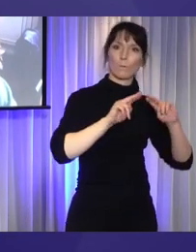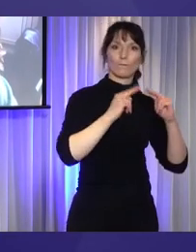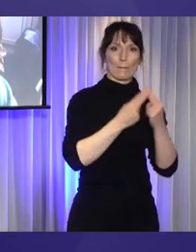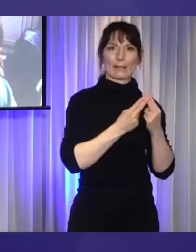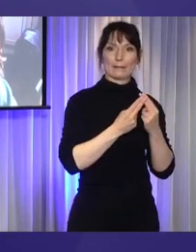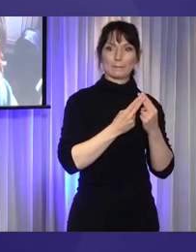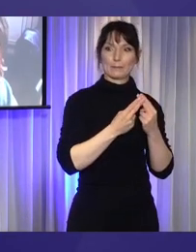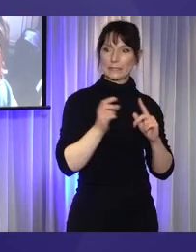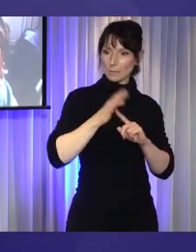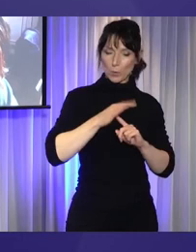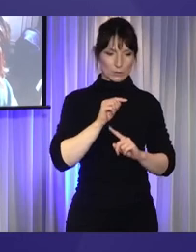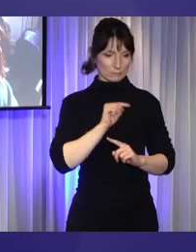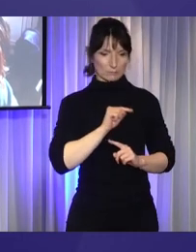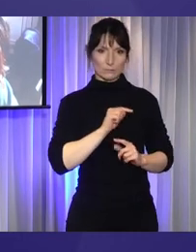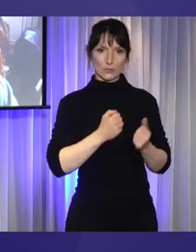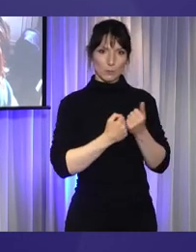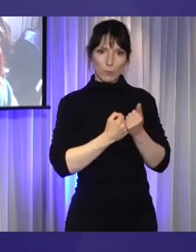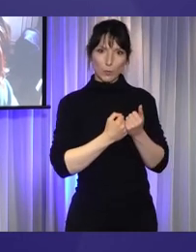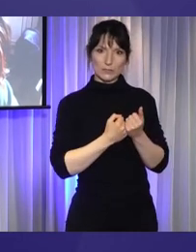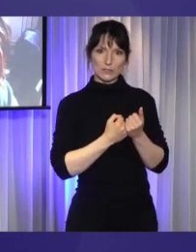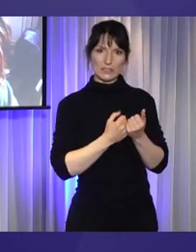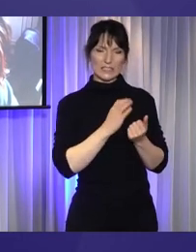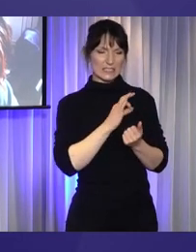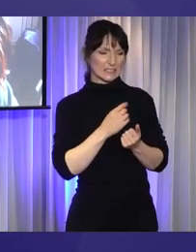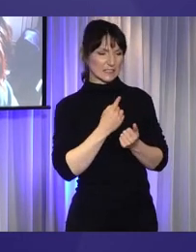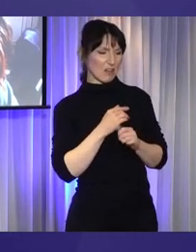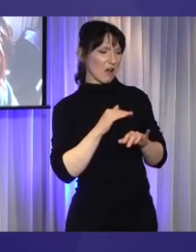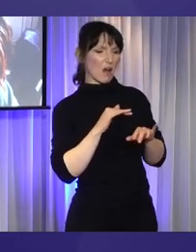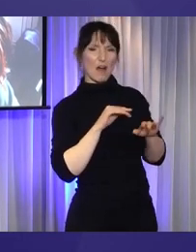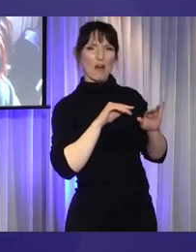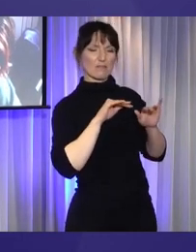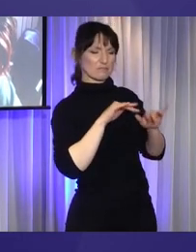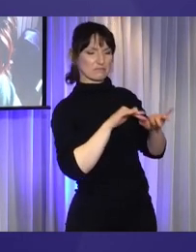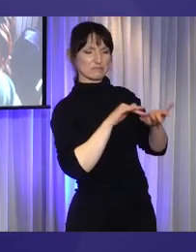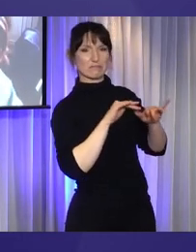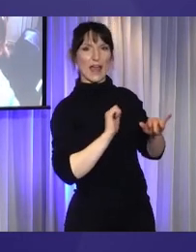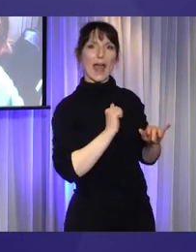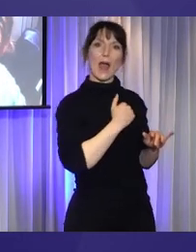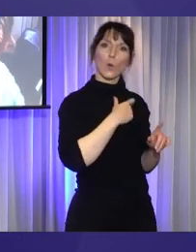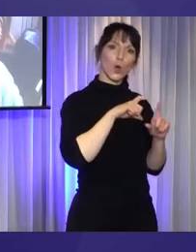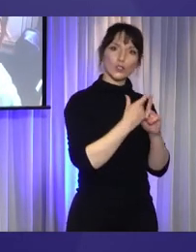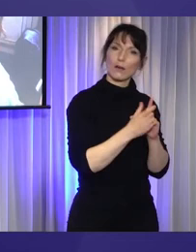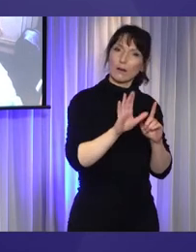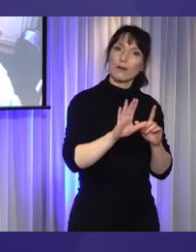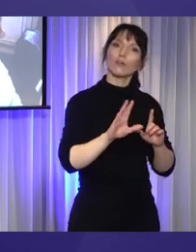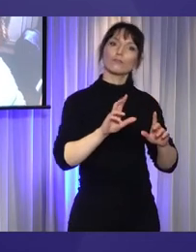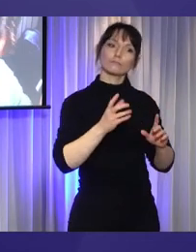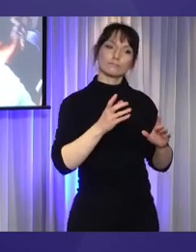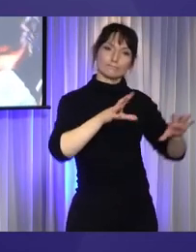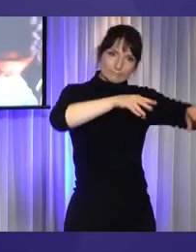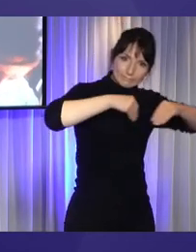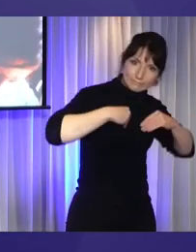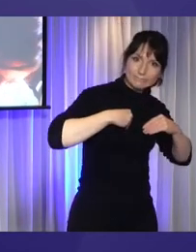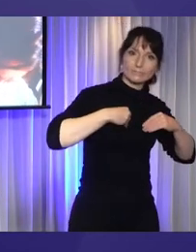is important that the support does not demonize our cultures but works to understand it and work with it. It is